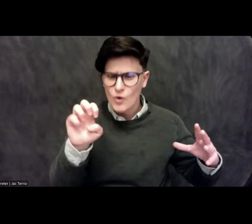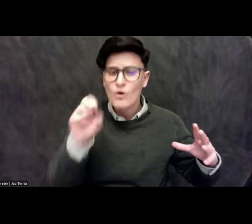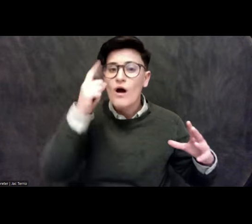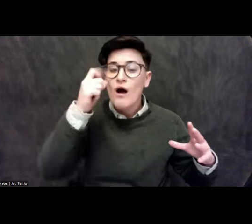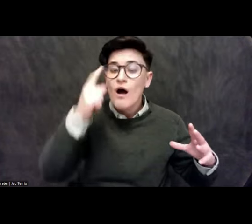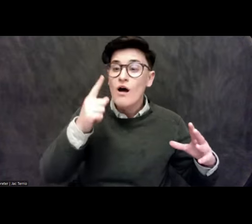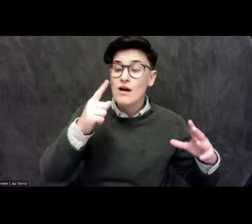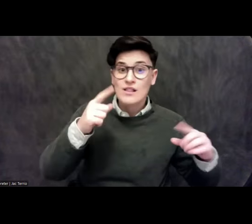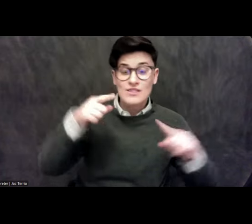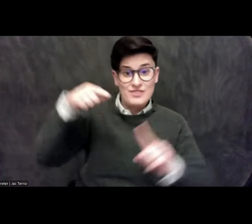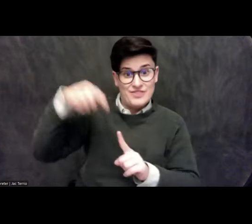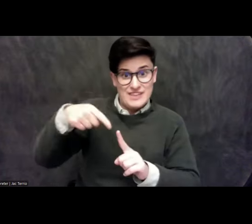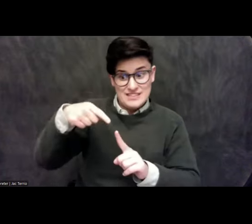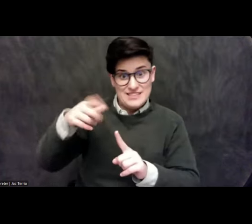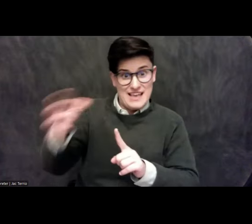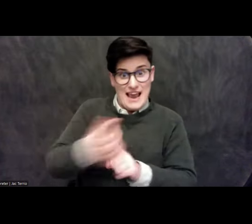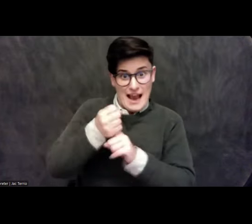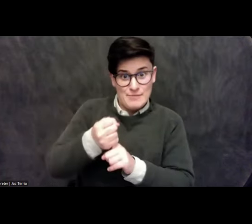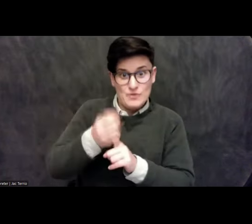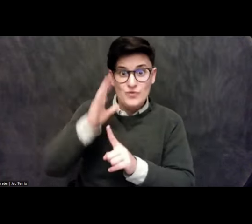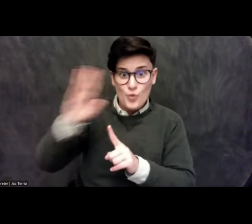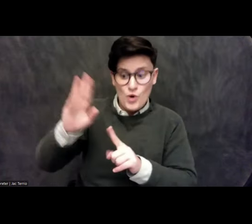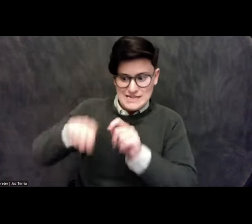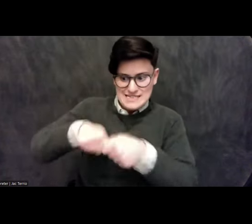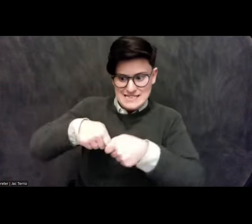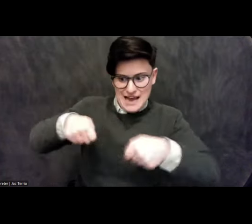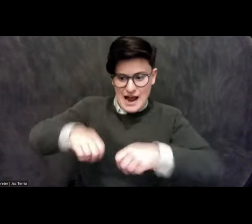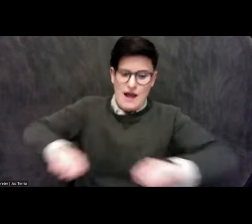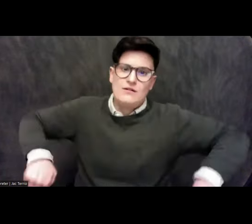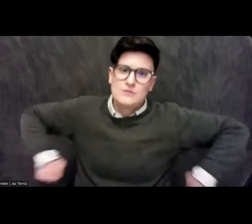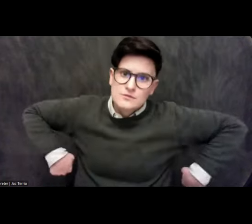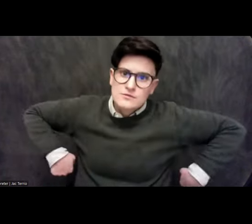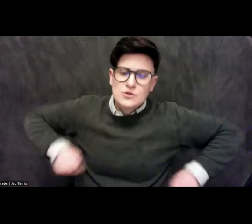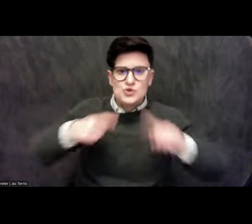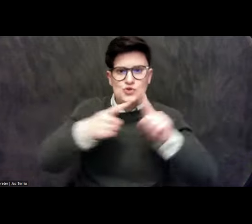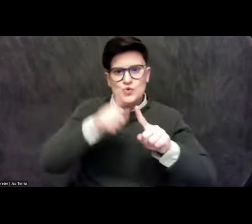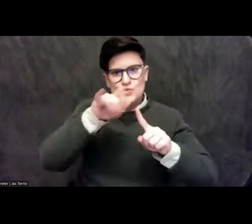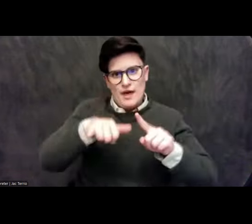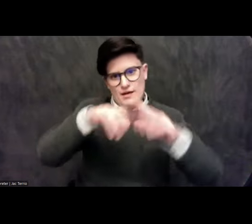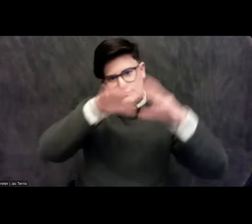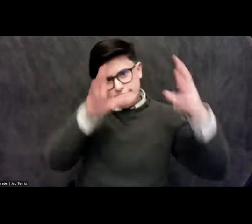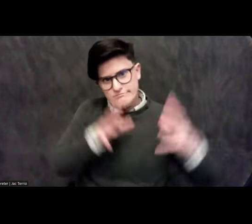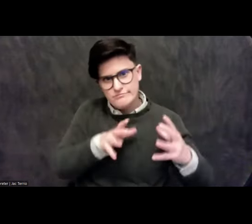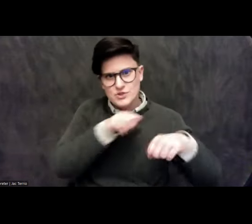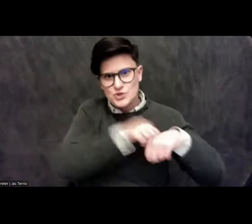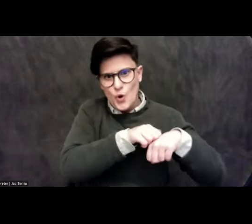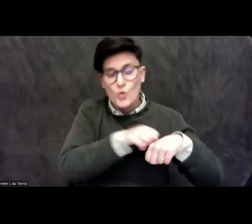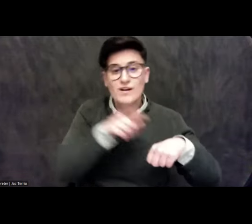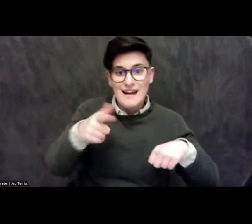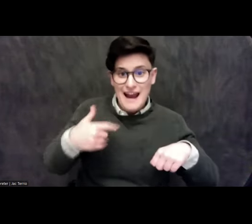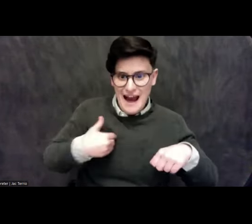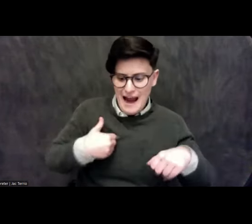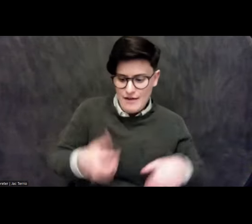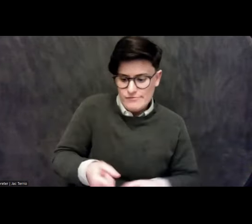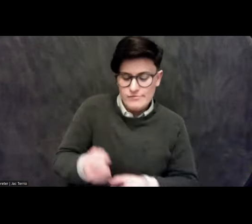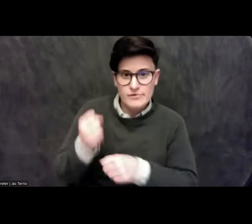and to the stone, and then have a broadsword that usually should have obsidian, that's